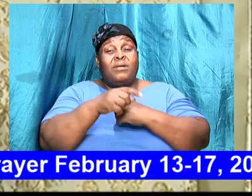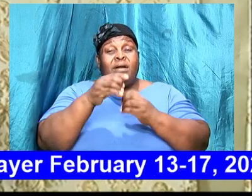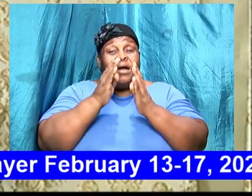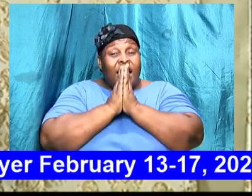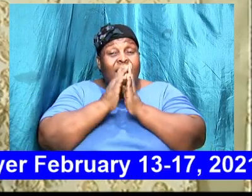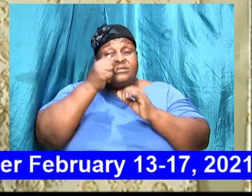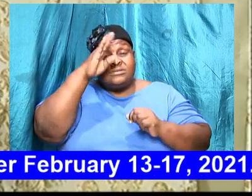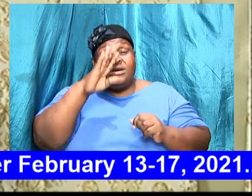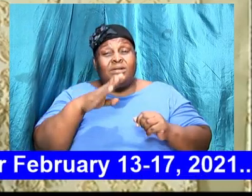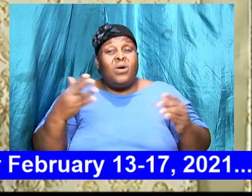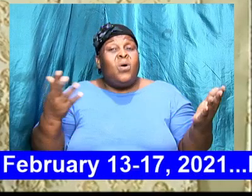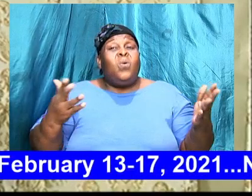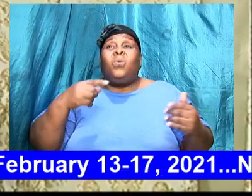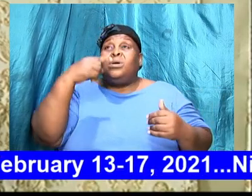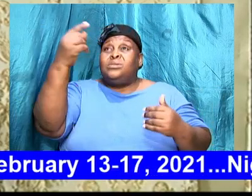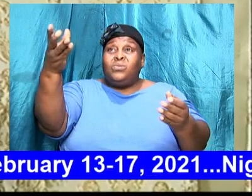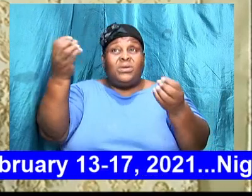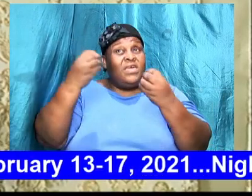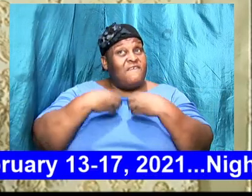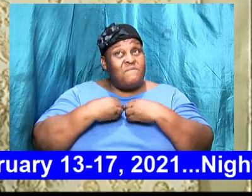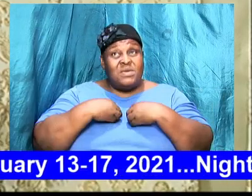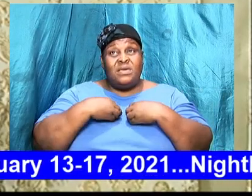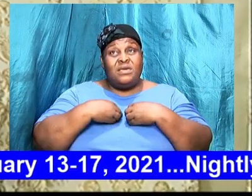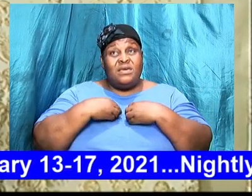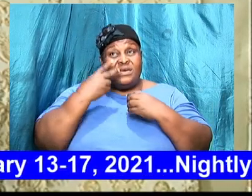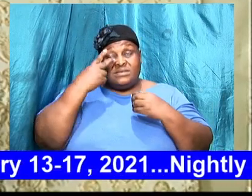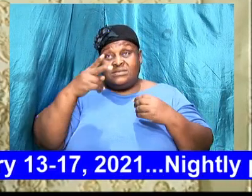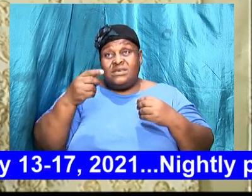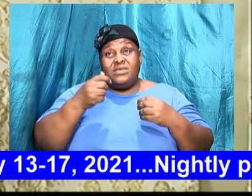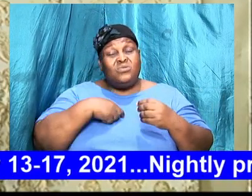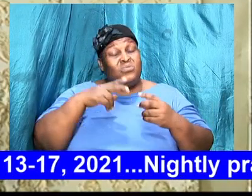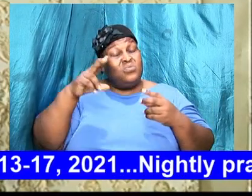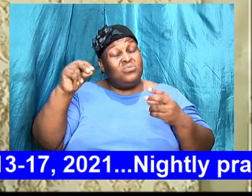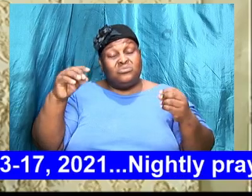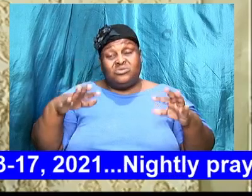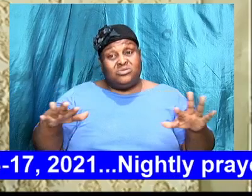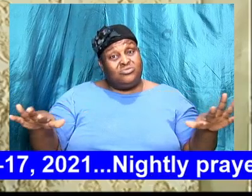go childless and behold the word of the Lord came